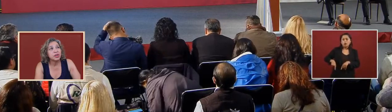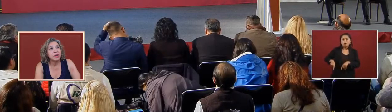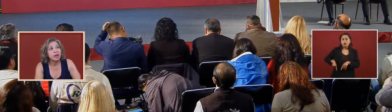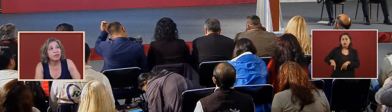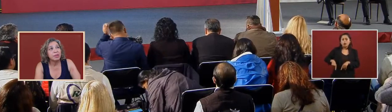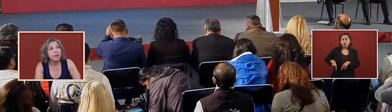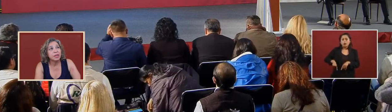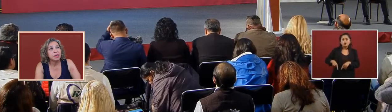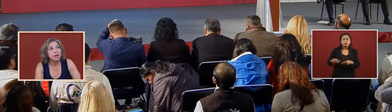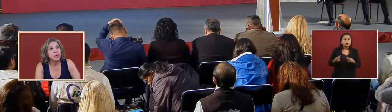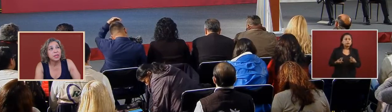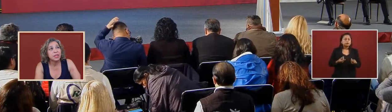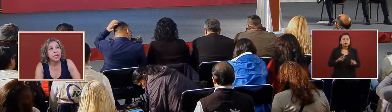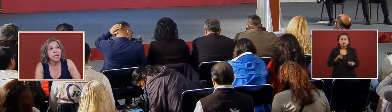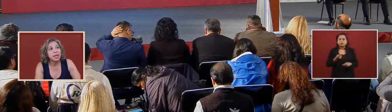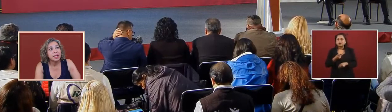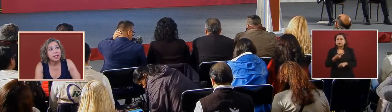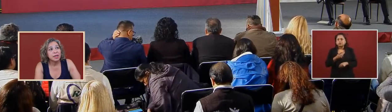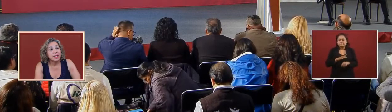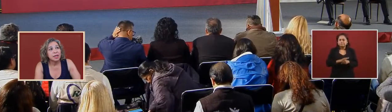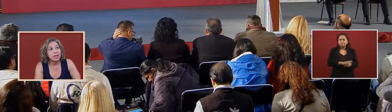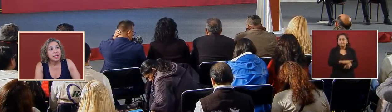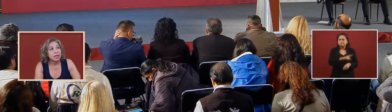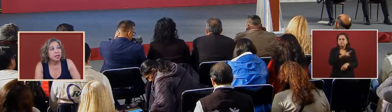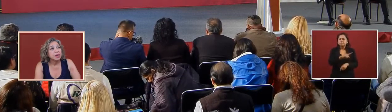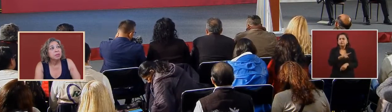to pressure the government that we cede